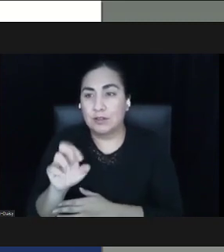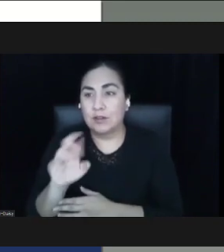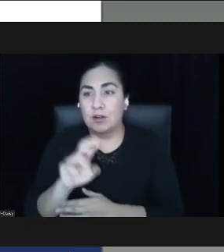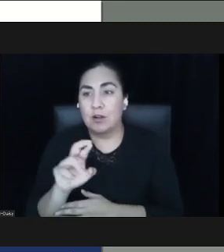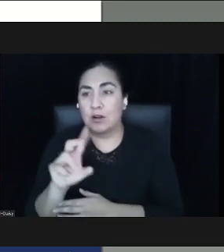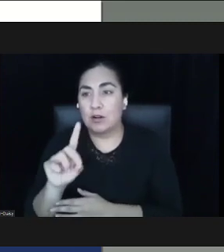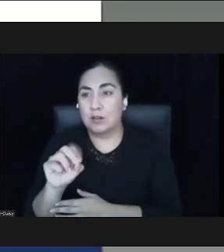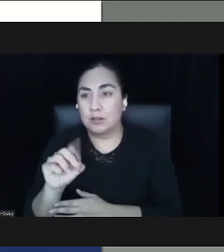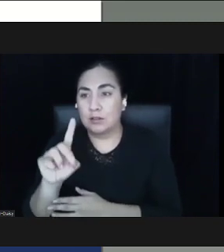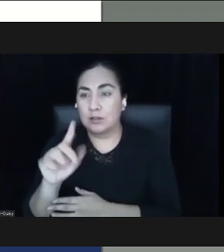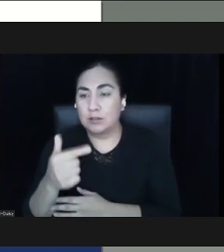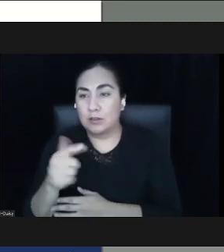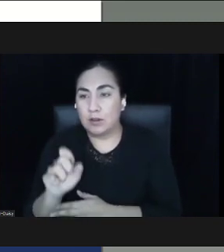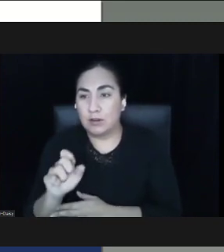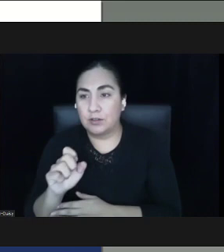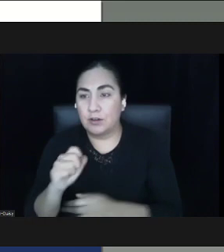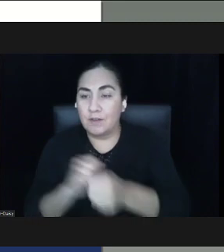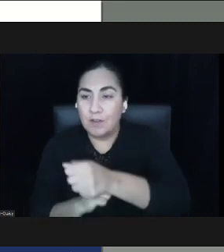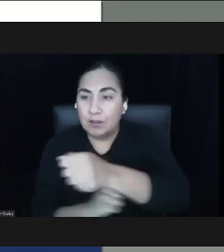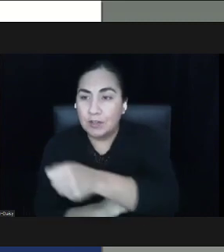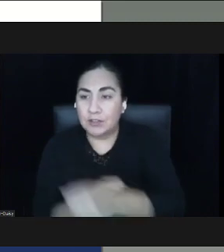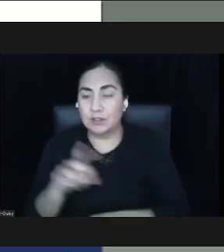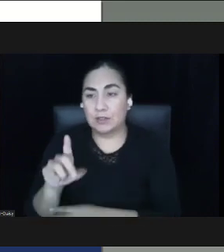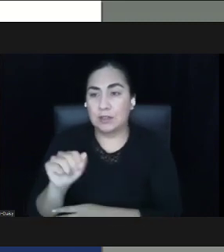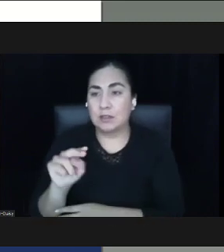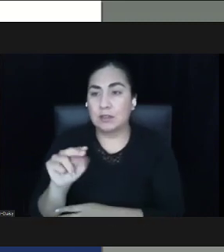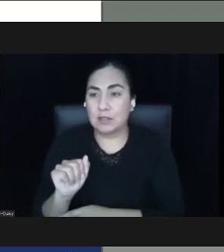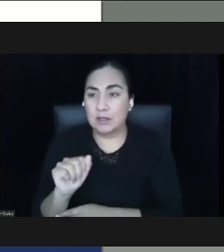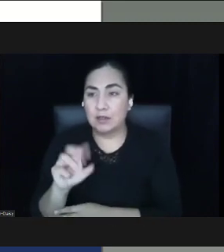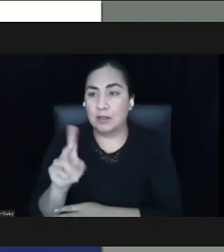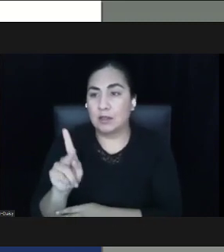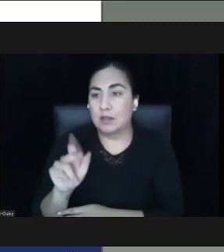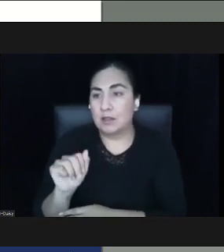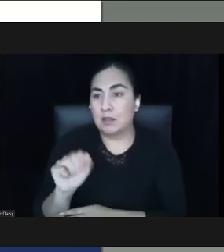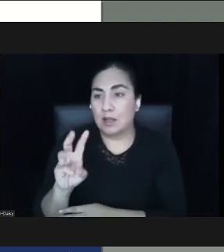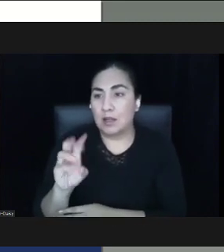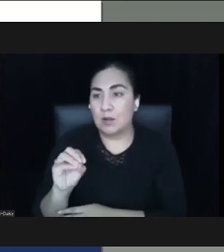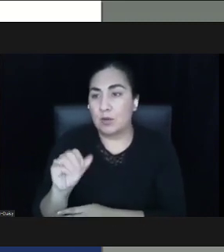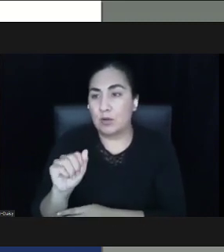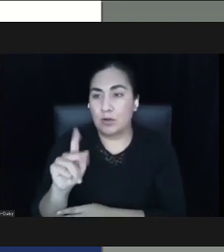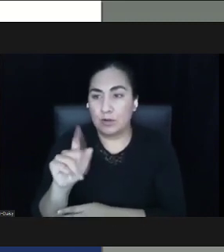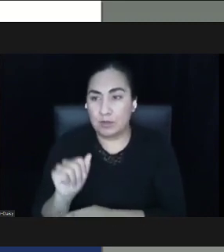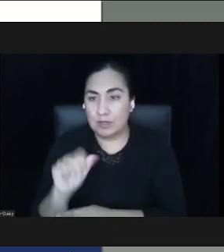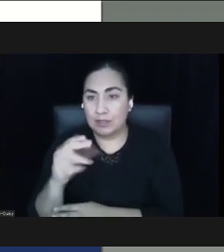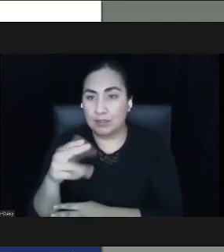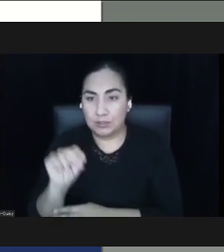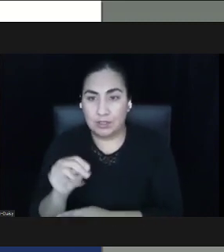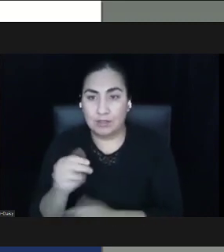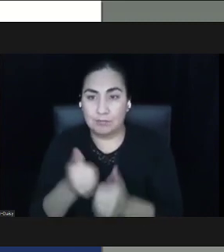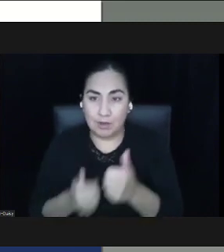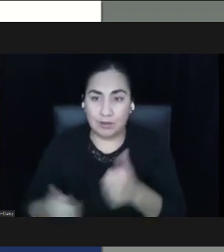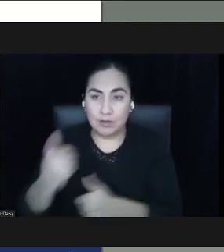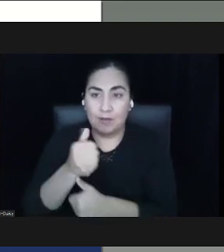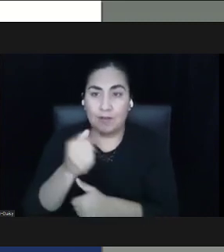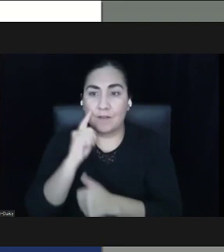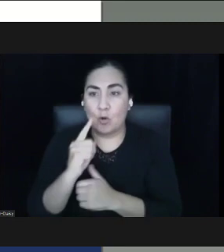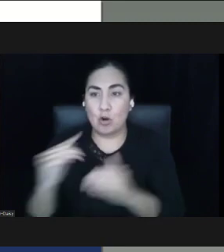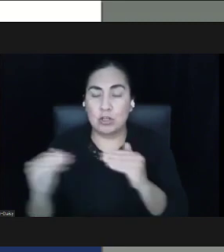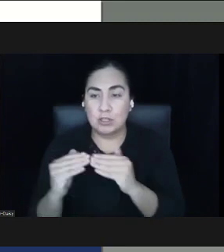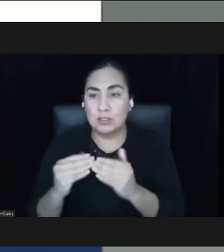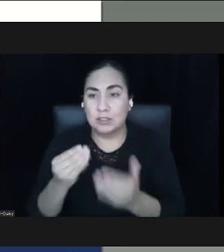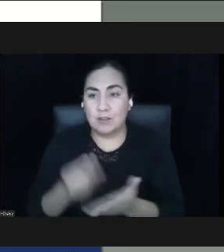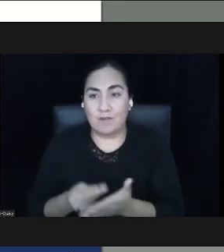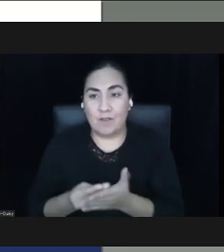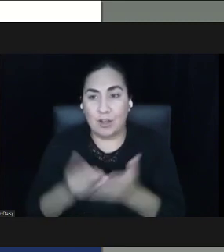Executive Director of Justice Funders. And Justin Lang, Principal Consultant of Flow LLC. We are